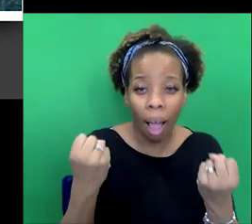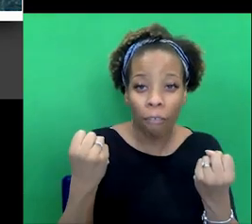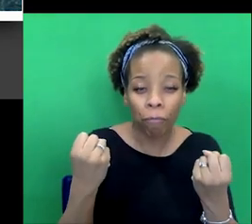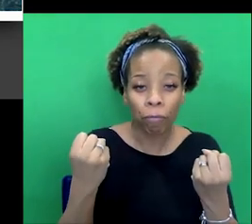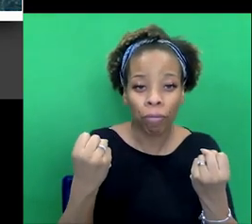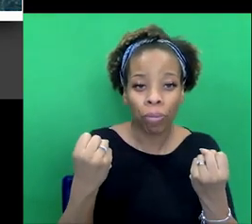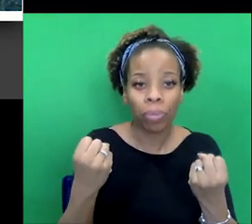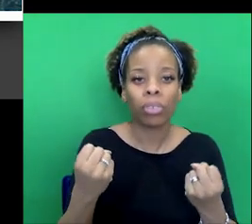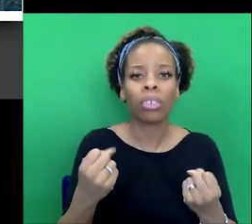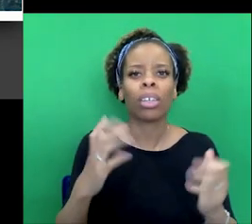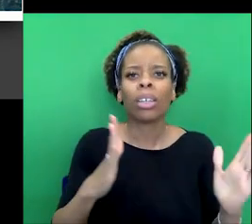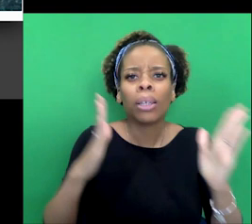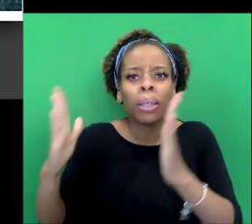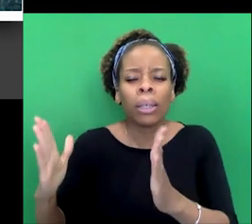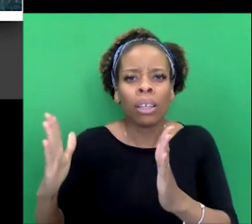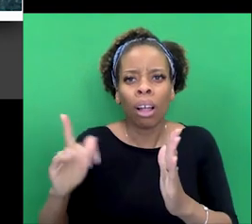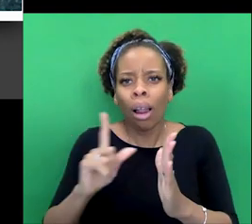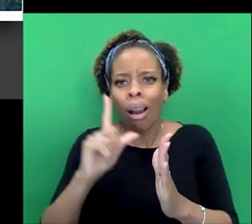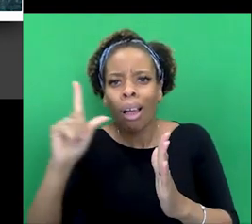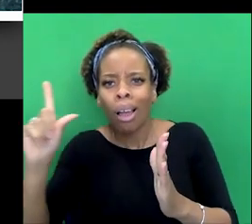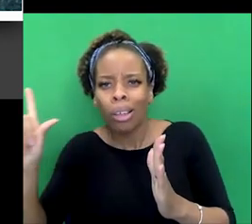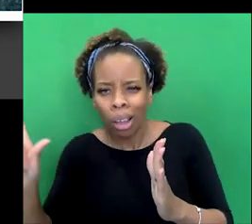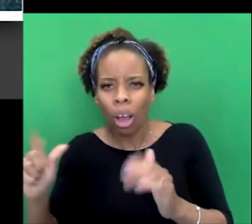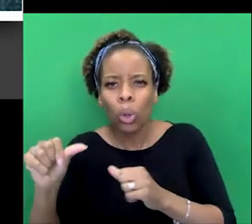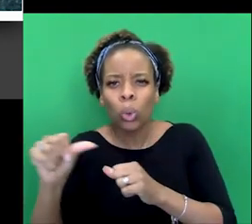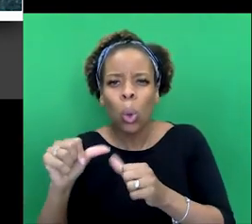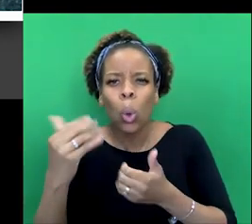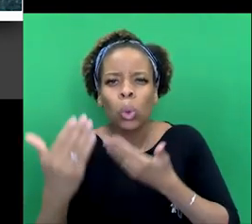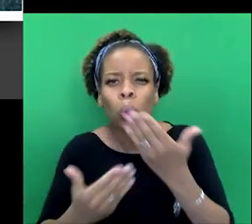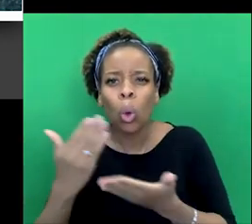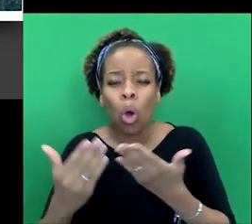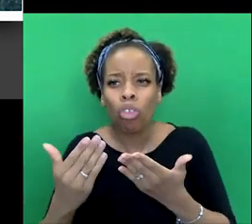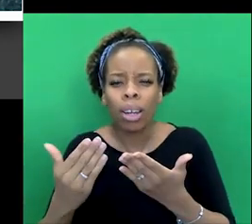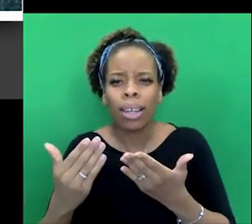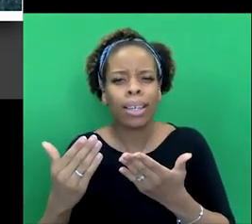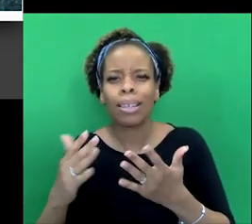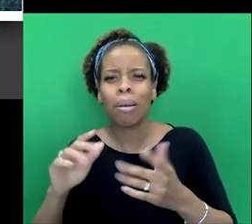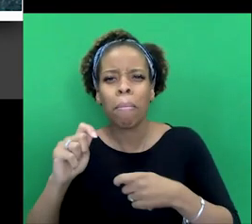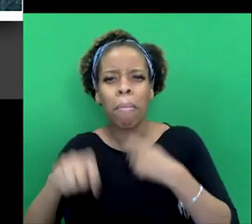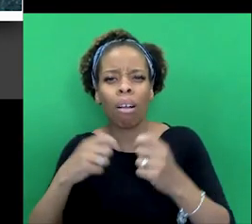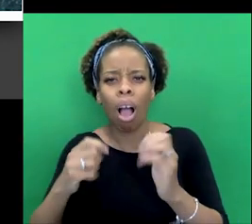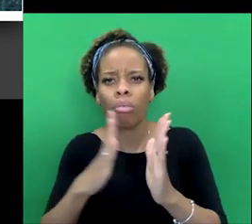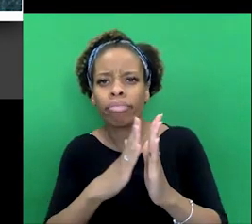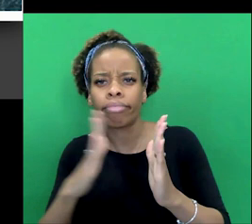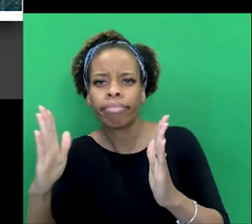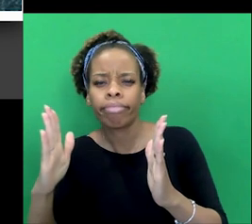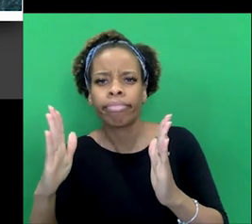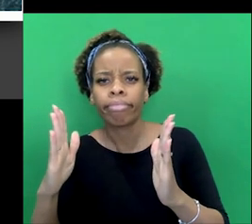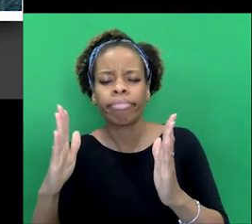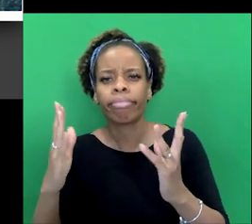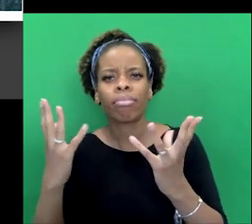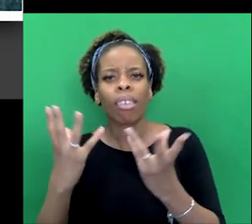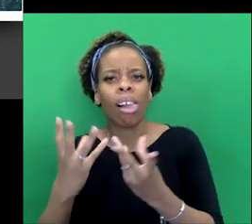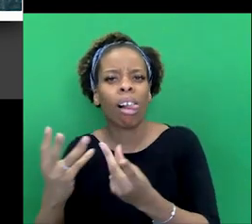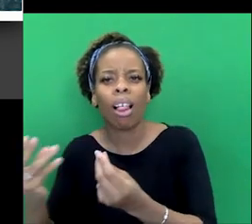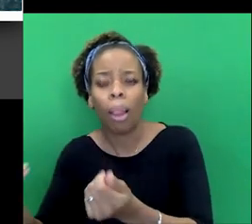Hound of the Baskervilles, and later on, the short story is dying off, or certainly the popular short story is dying